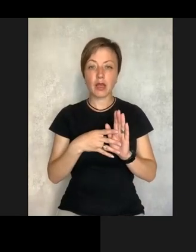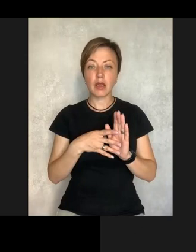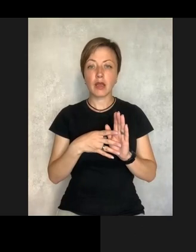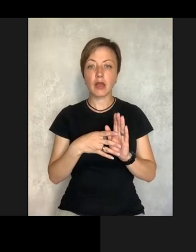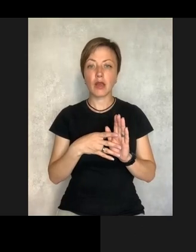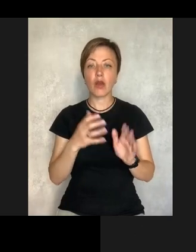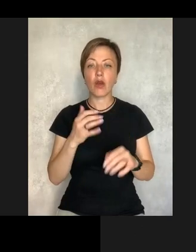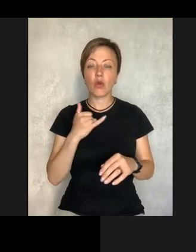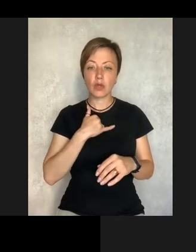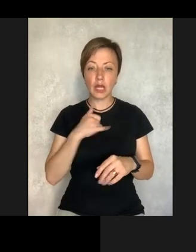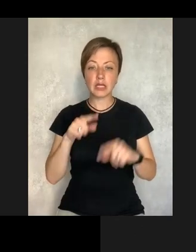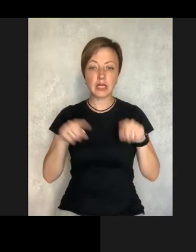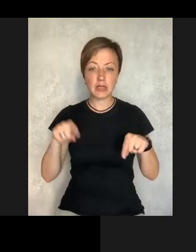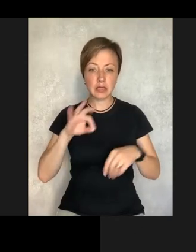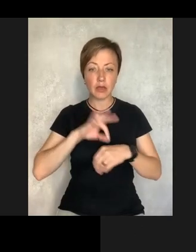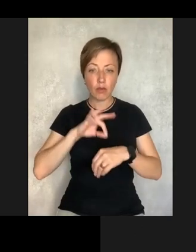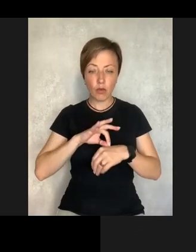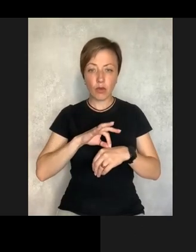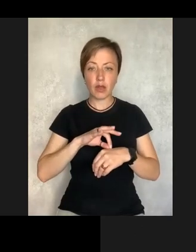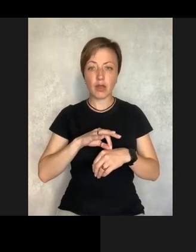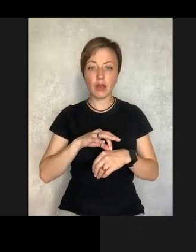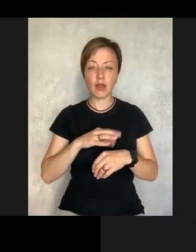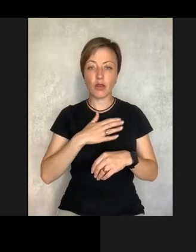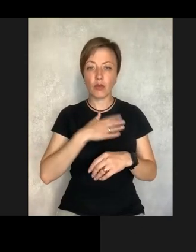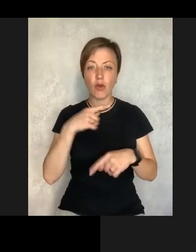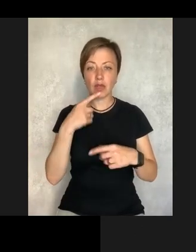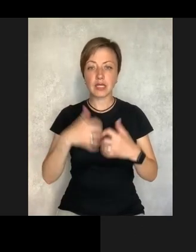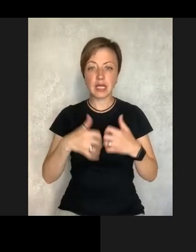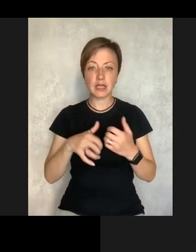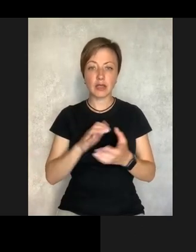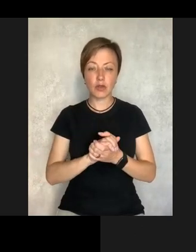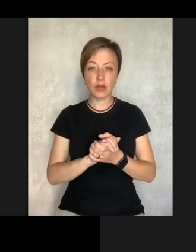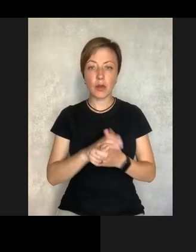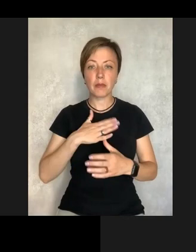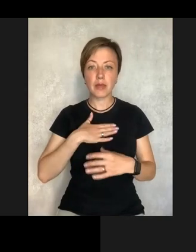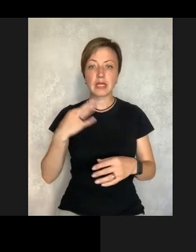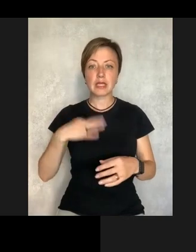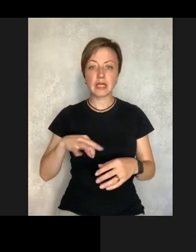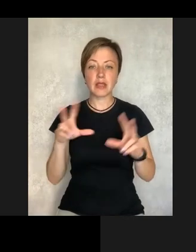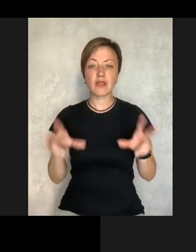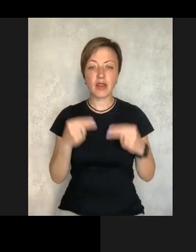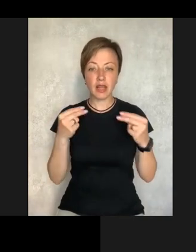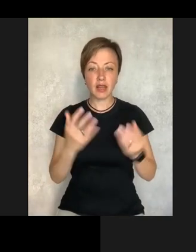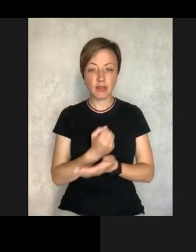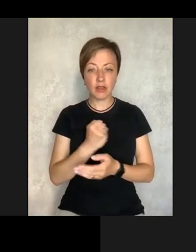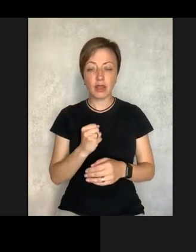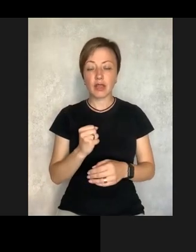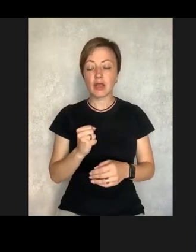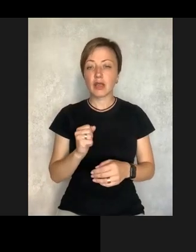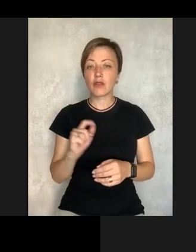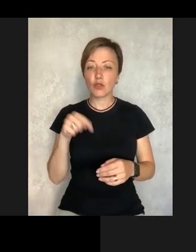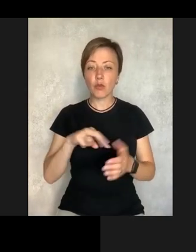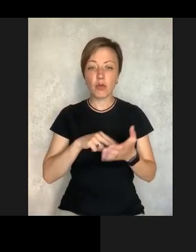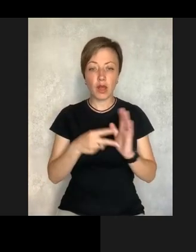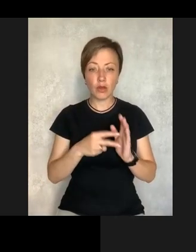nine. He has the orphan disease. And I usually like saying my son won the jackpot